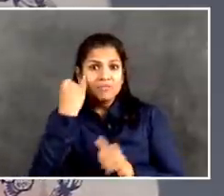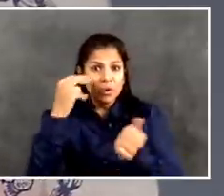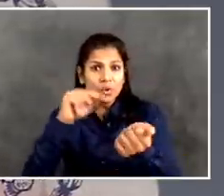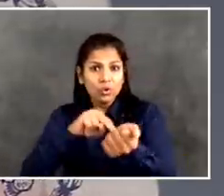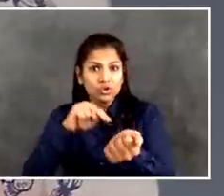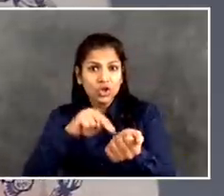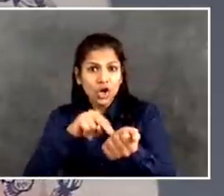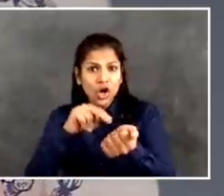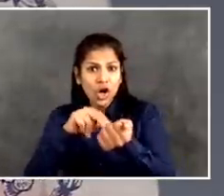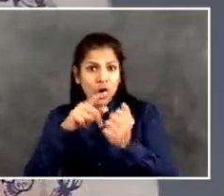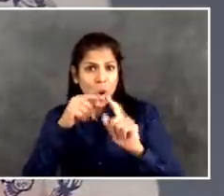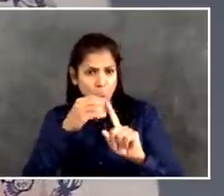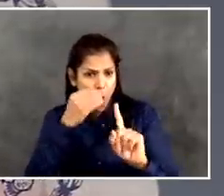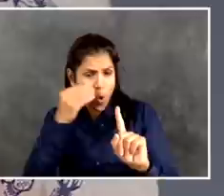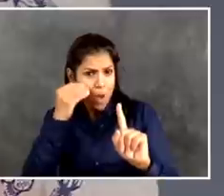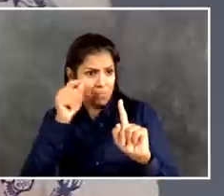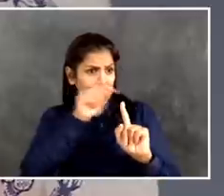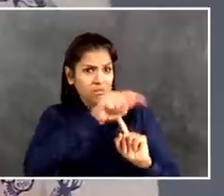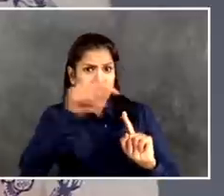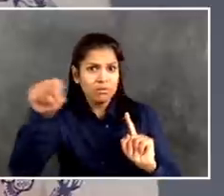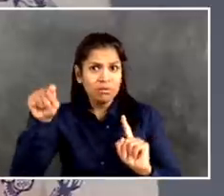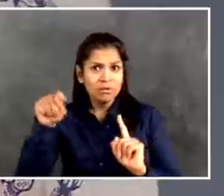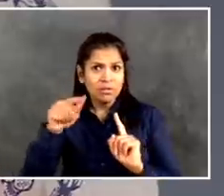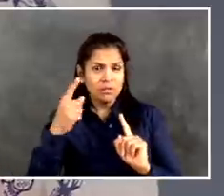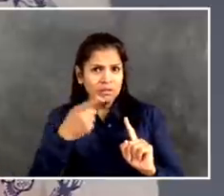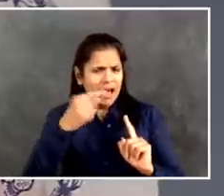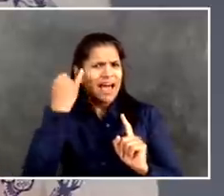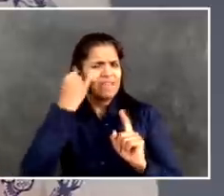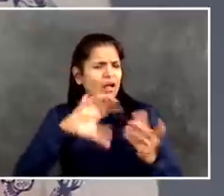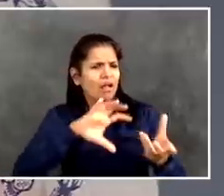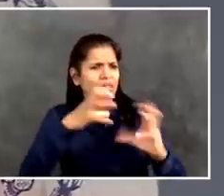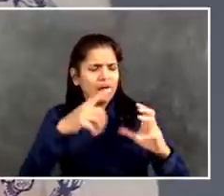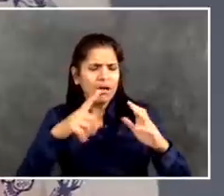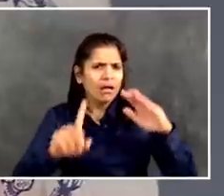the proper protocol to keep their patients safe?